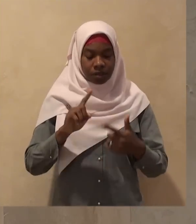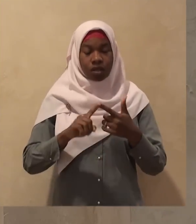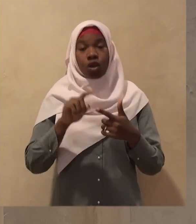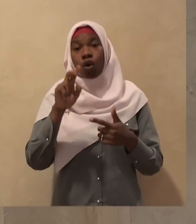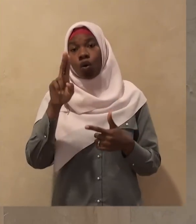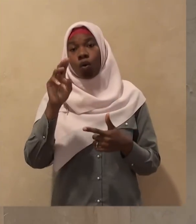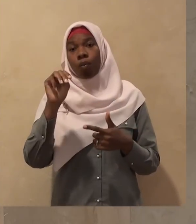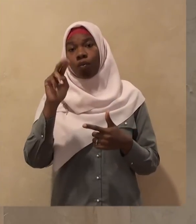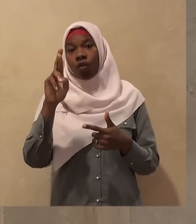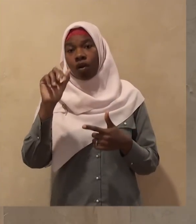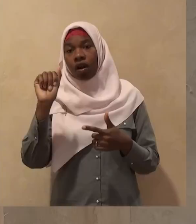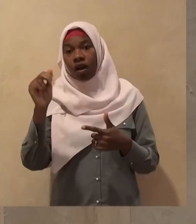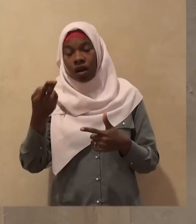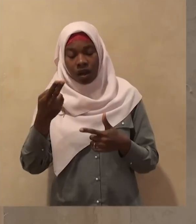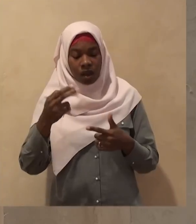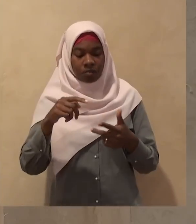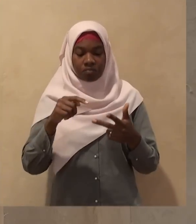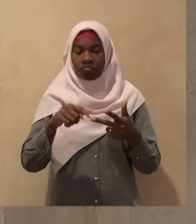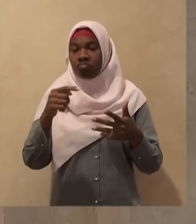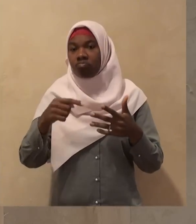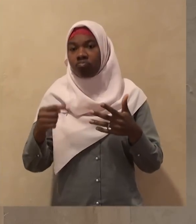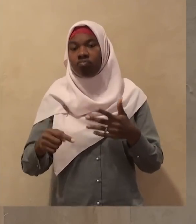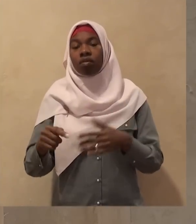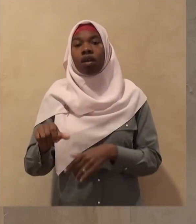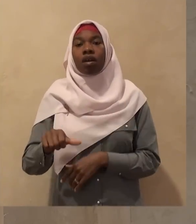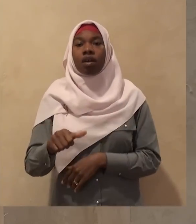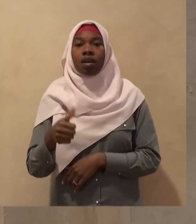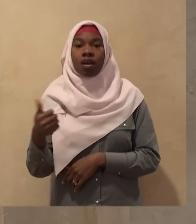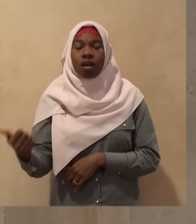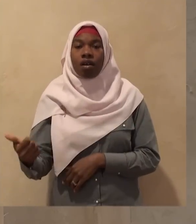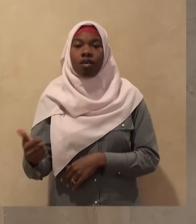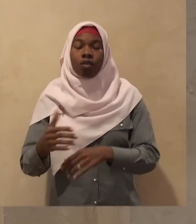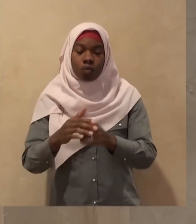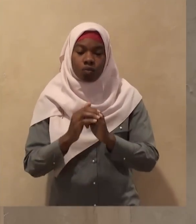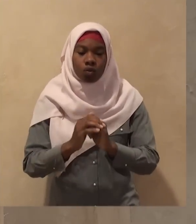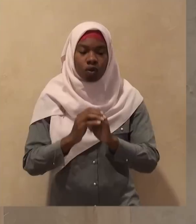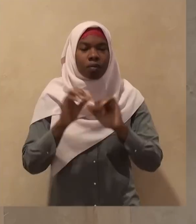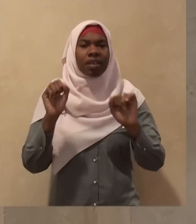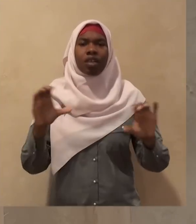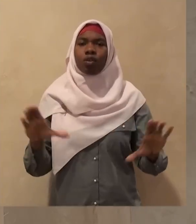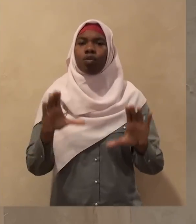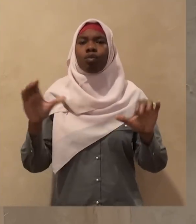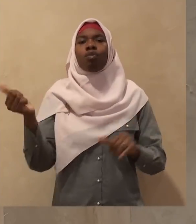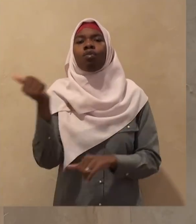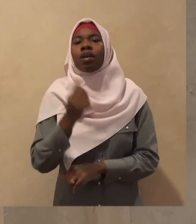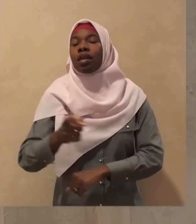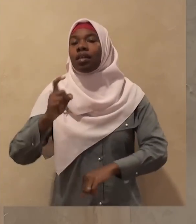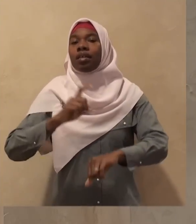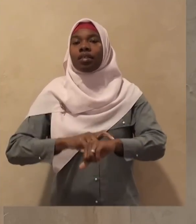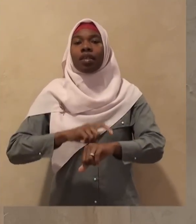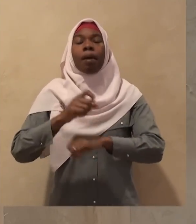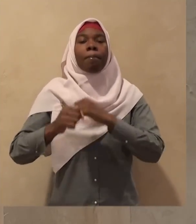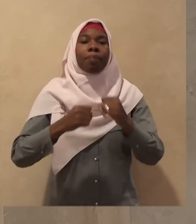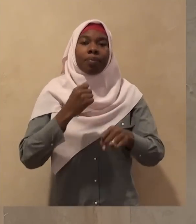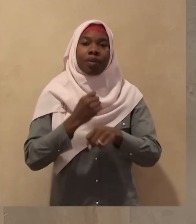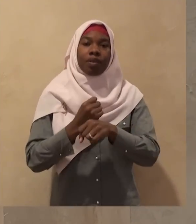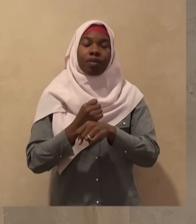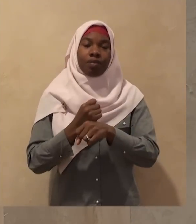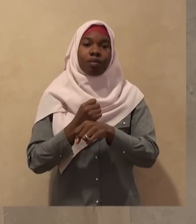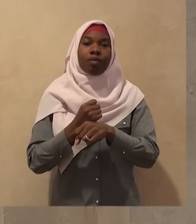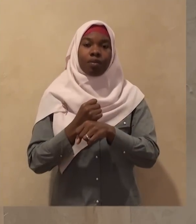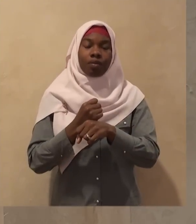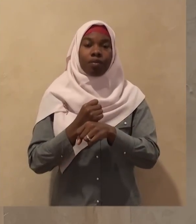of the year except the times and days have been forbidden by Allah subhanahu wa ta'ala therefore